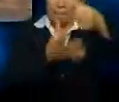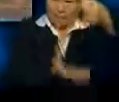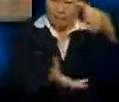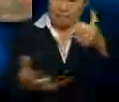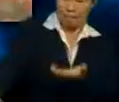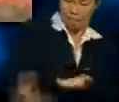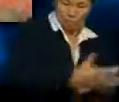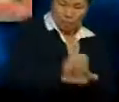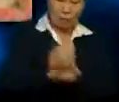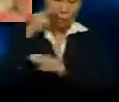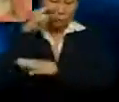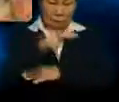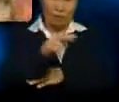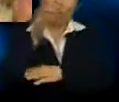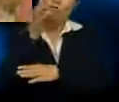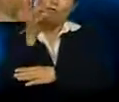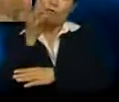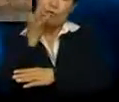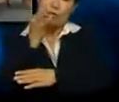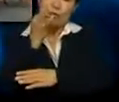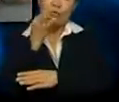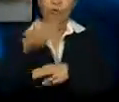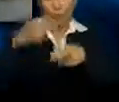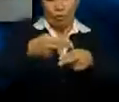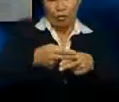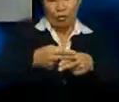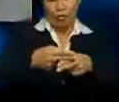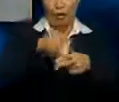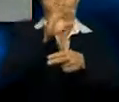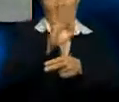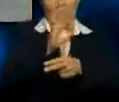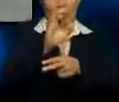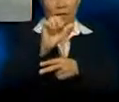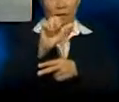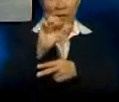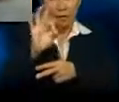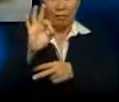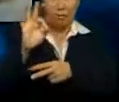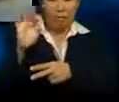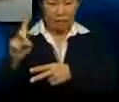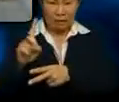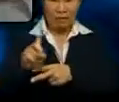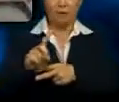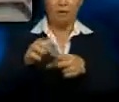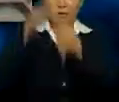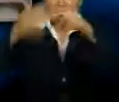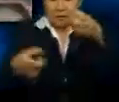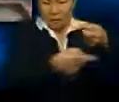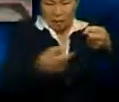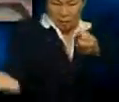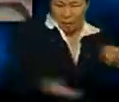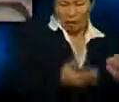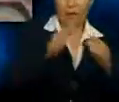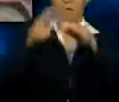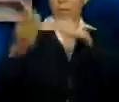see, the fresh fruit bunches, or also known as the FFB, which was freshly harvested, will be brought here by lorries.